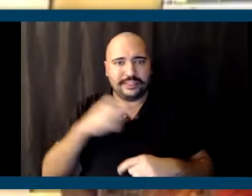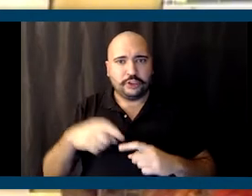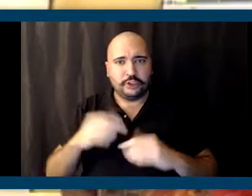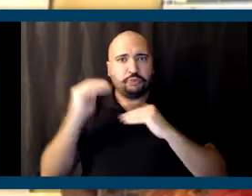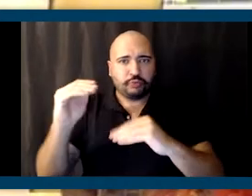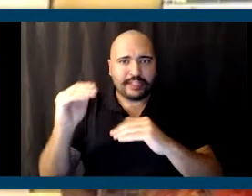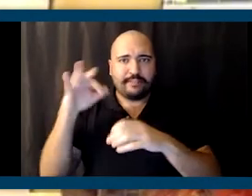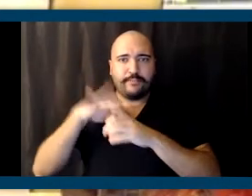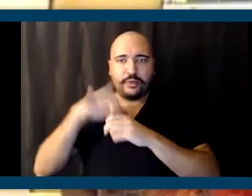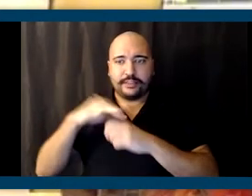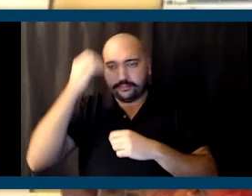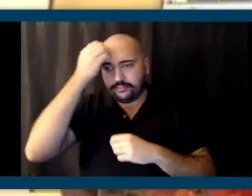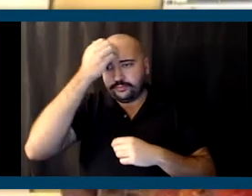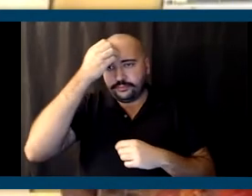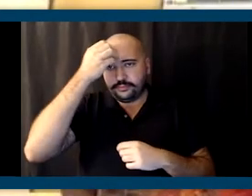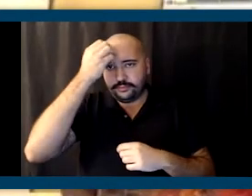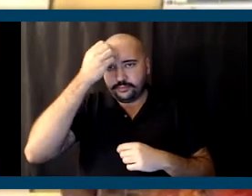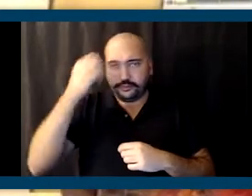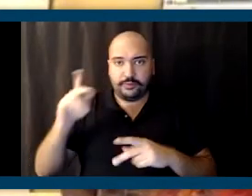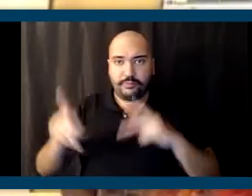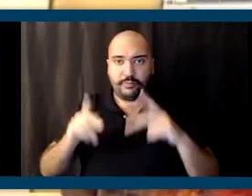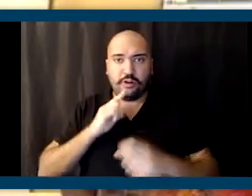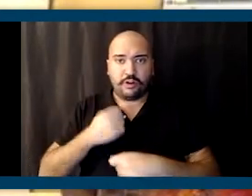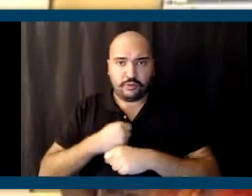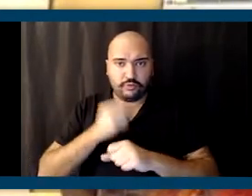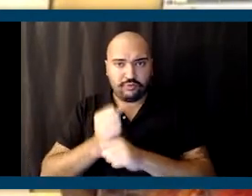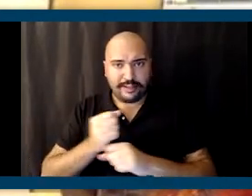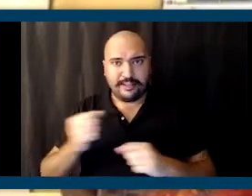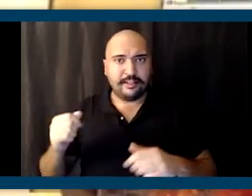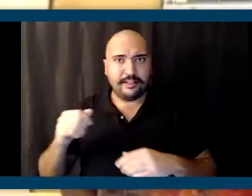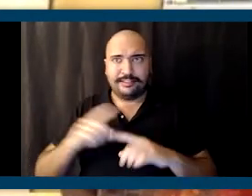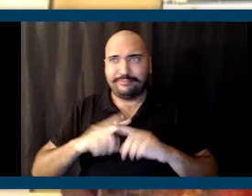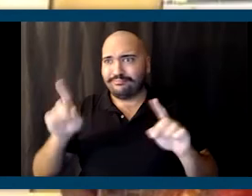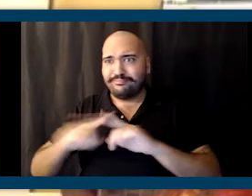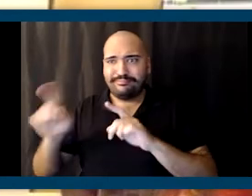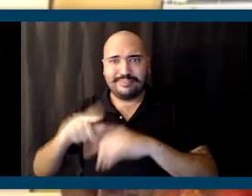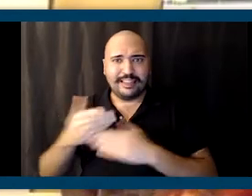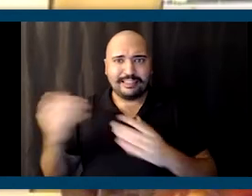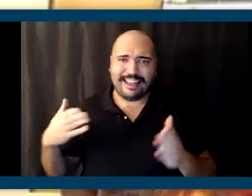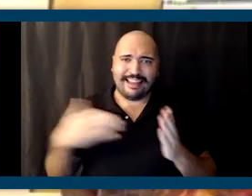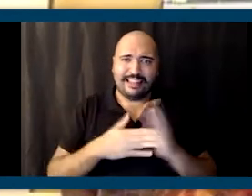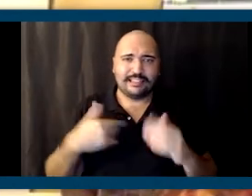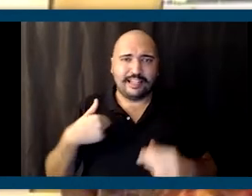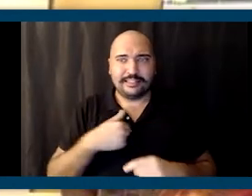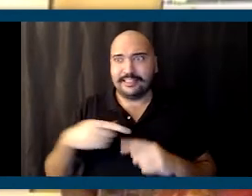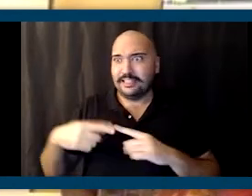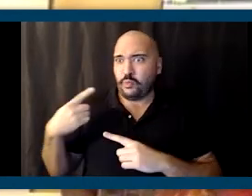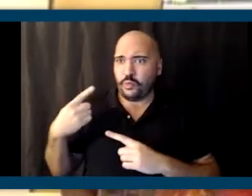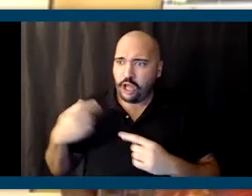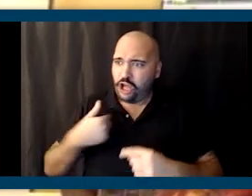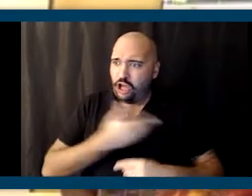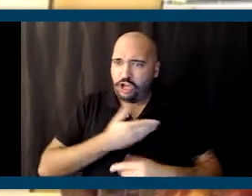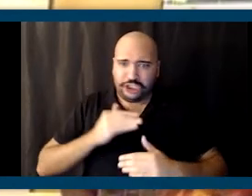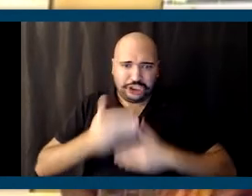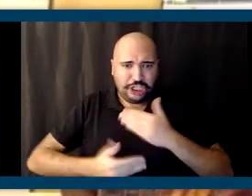voting. And so people are creating all kinds of things against us. And so as a generation, we have to recognize the fact